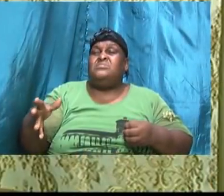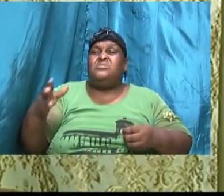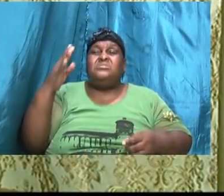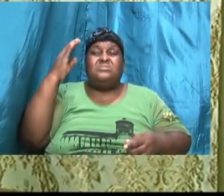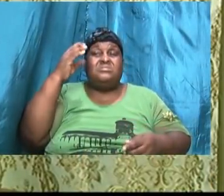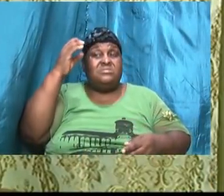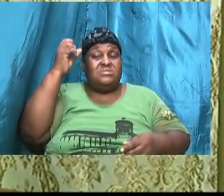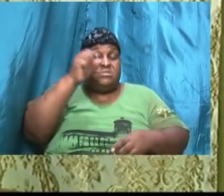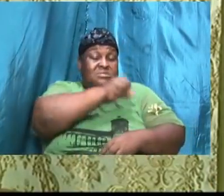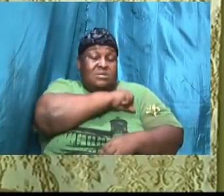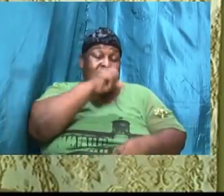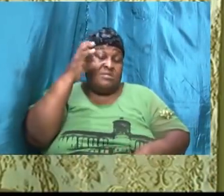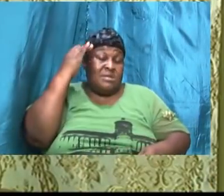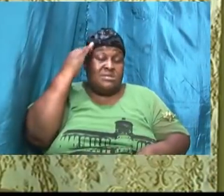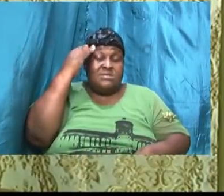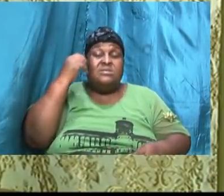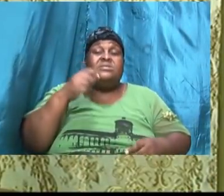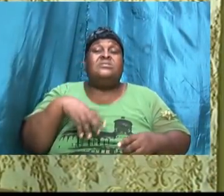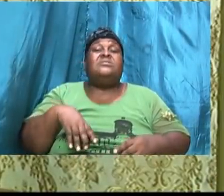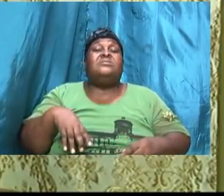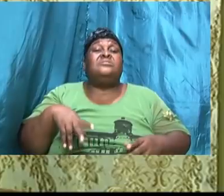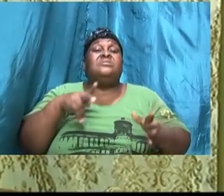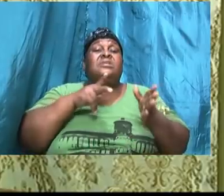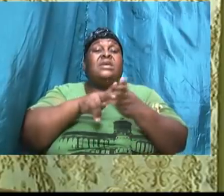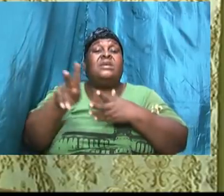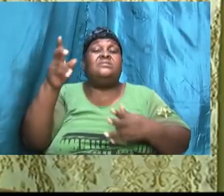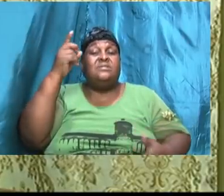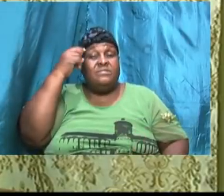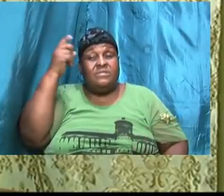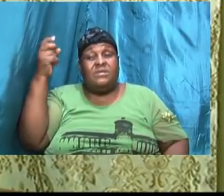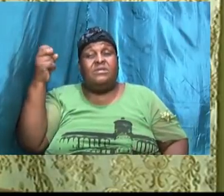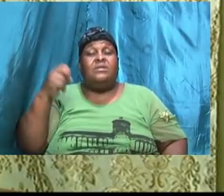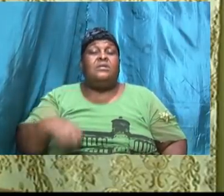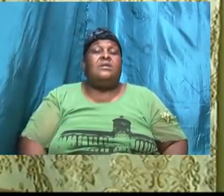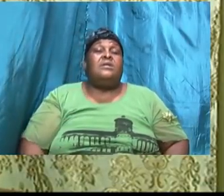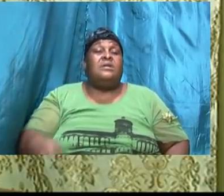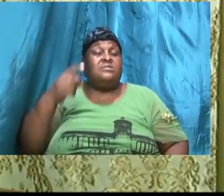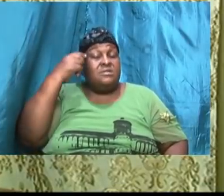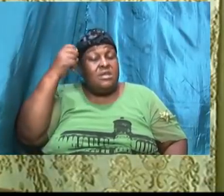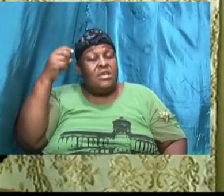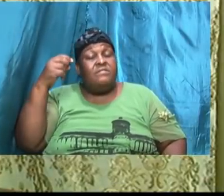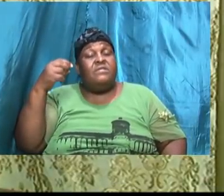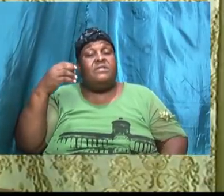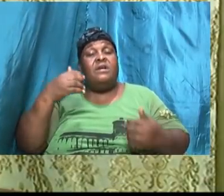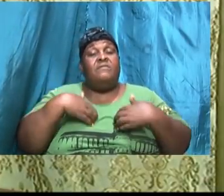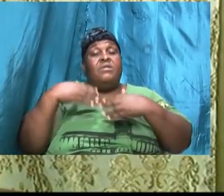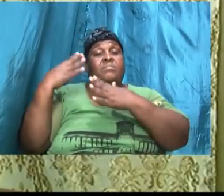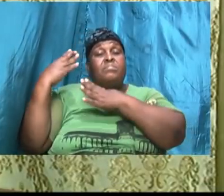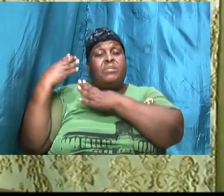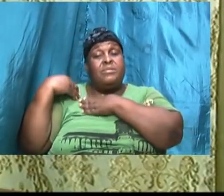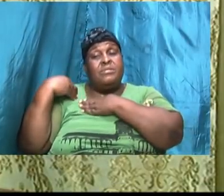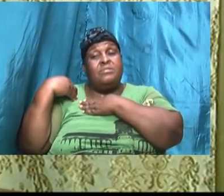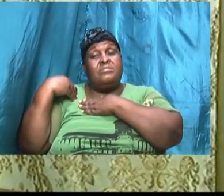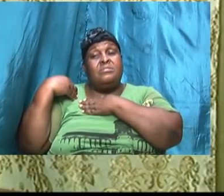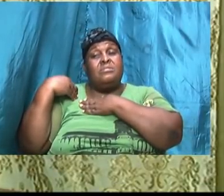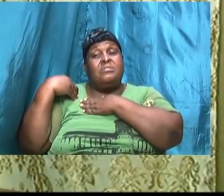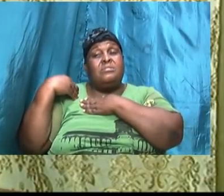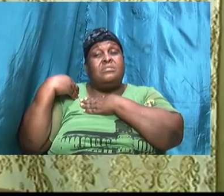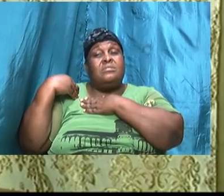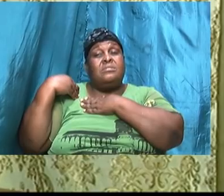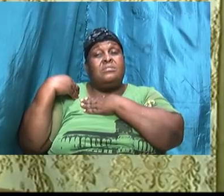but David had a burden and David sought the Lord and said Lord should I go down there to deliver Keilah